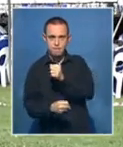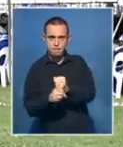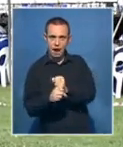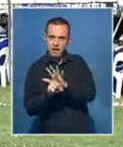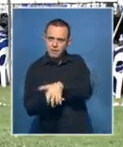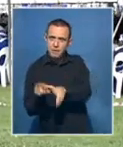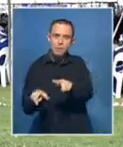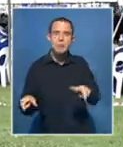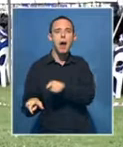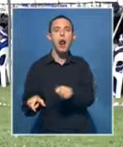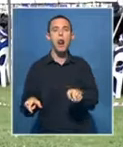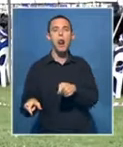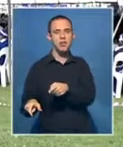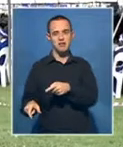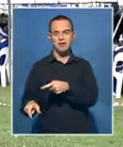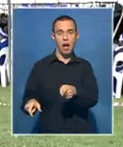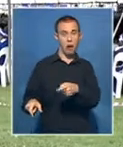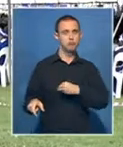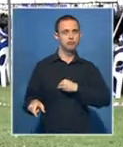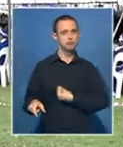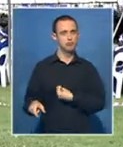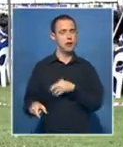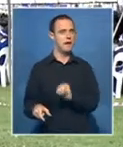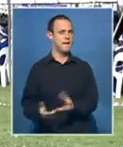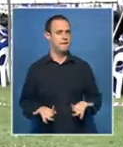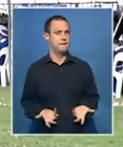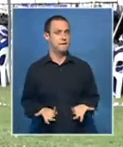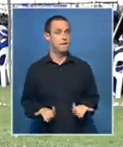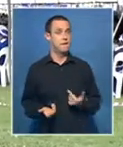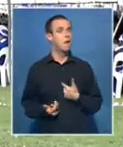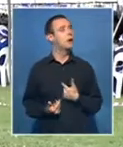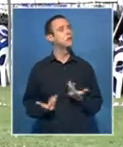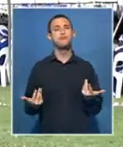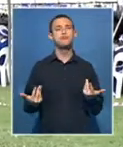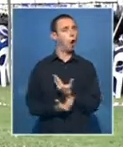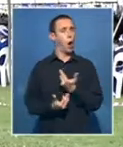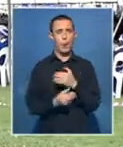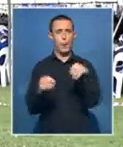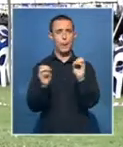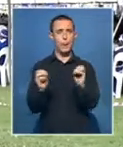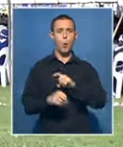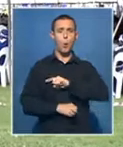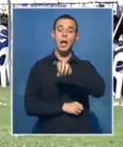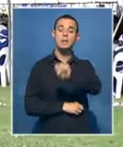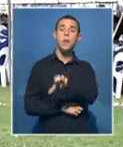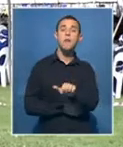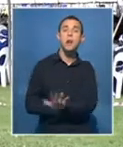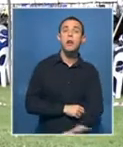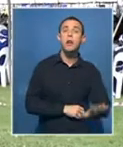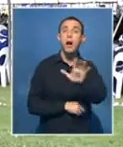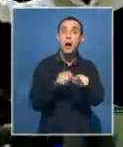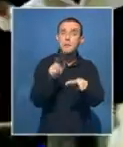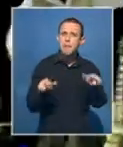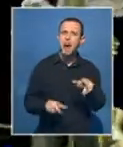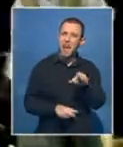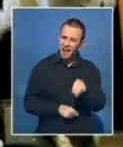families. It's not surprising. If you go anywhere in South Africa you will find some people who are still